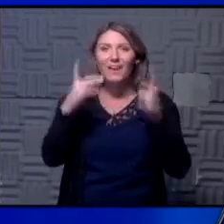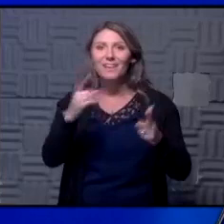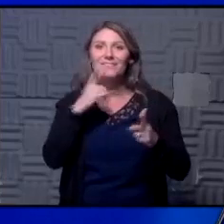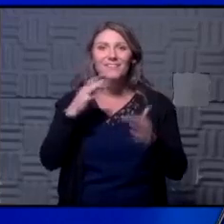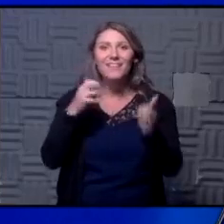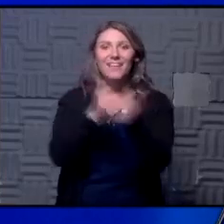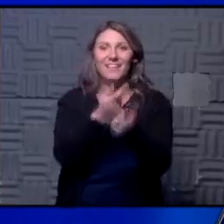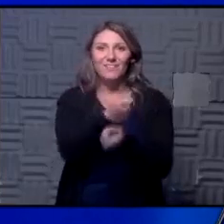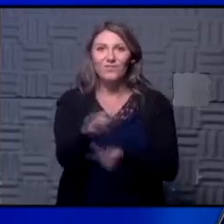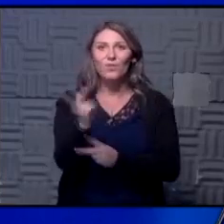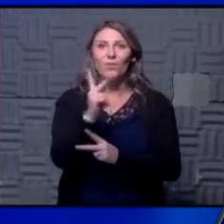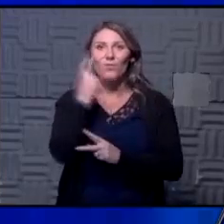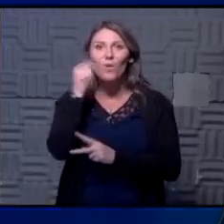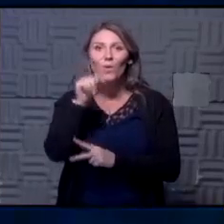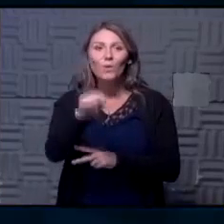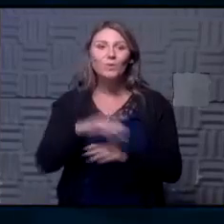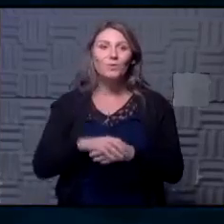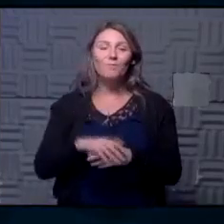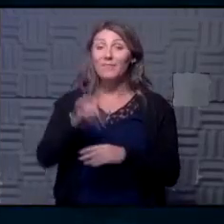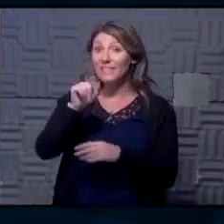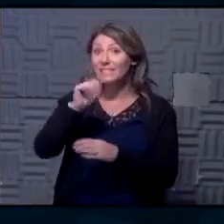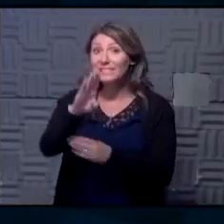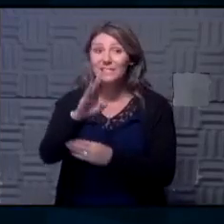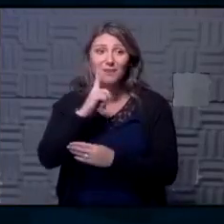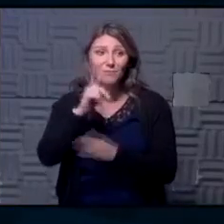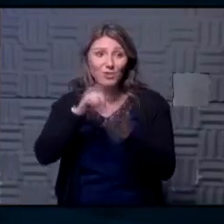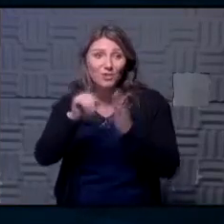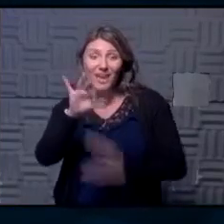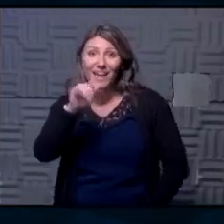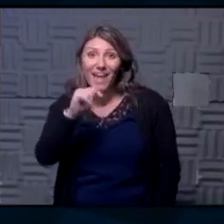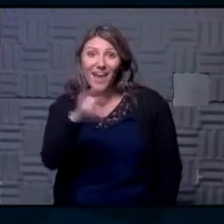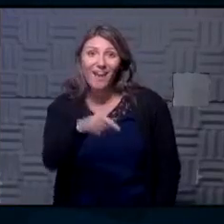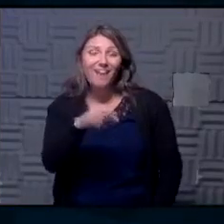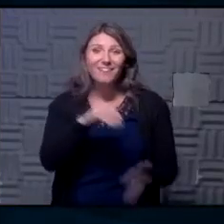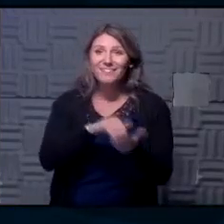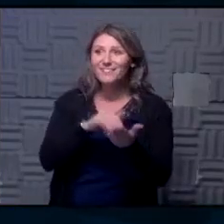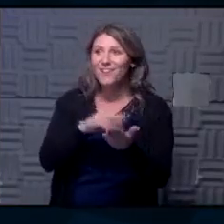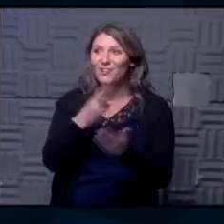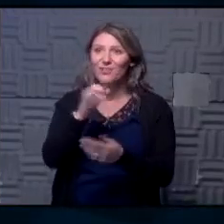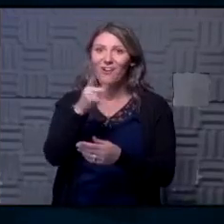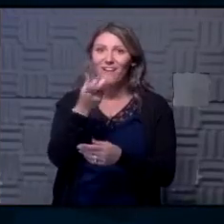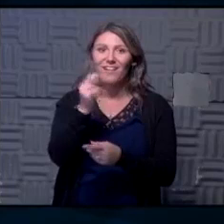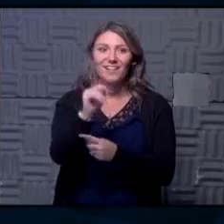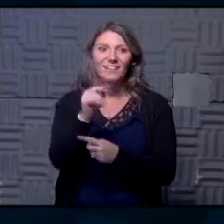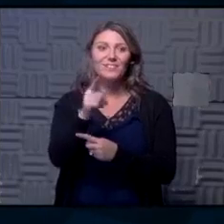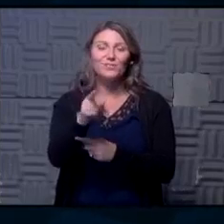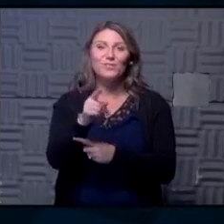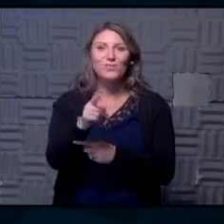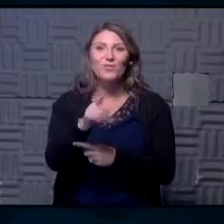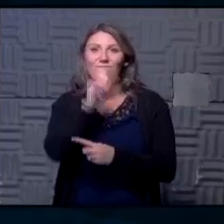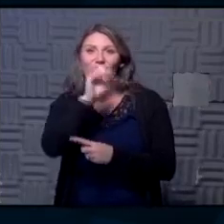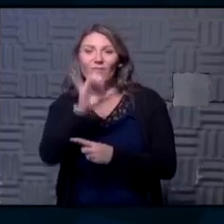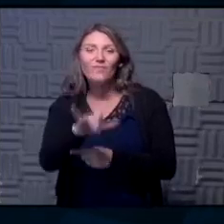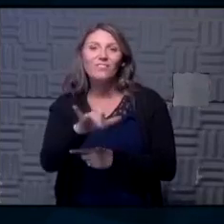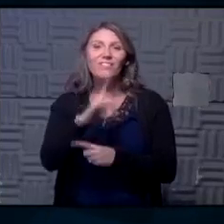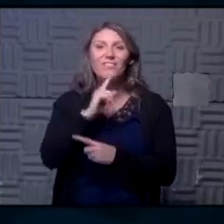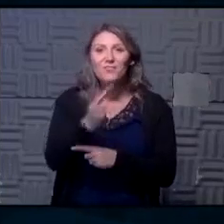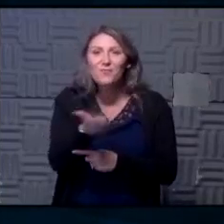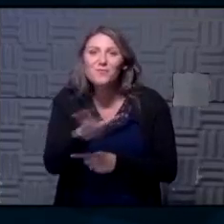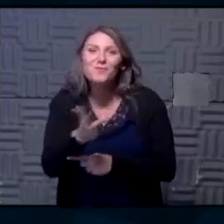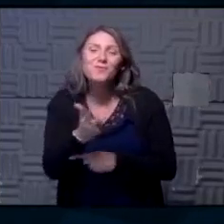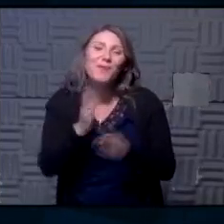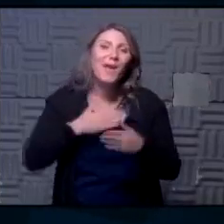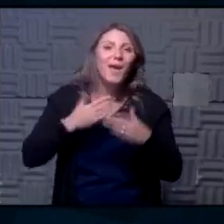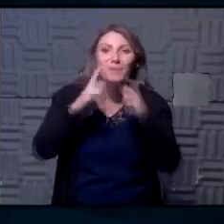here are a couple of those for you deb sent this in check this out dr hawkinson you'll love this this is her little threesome they're happy to wear their face